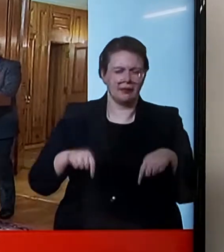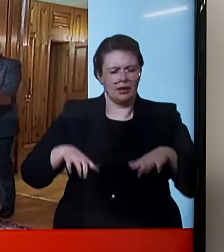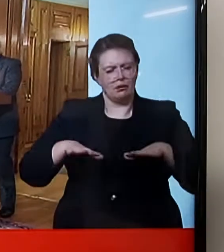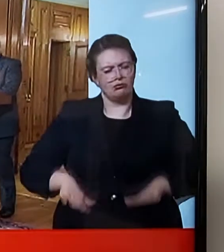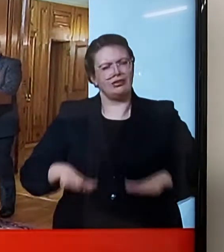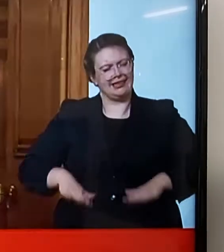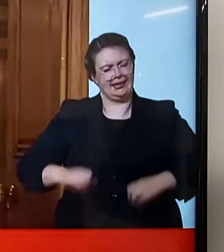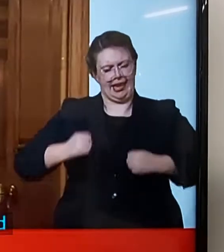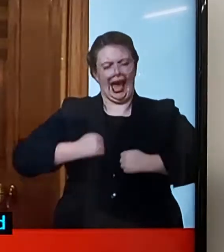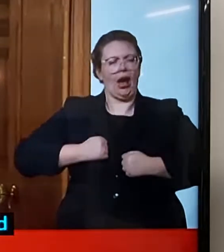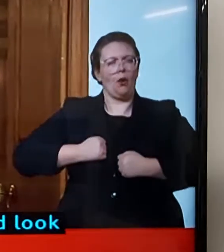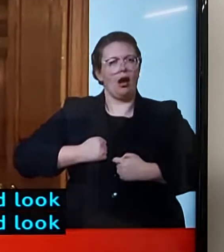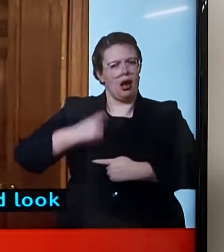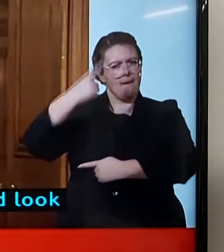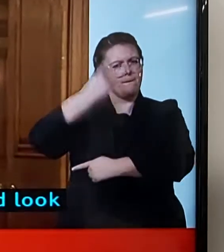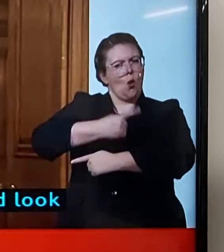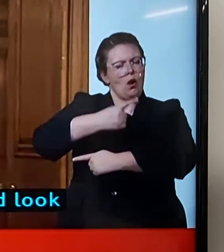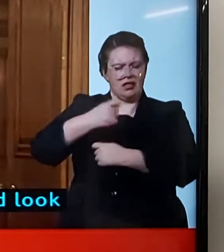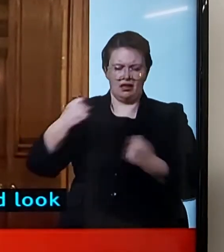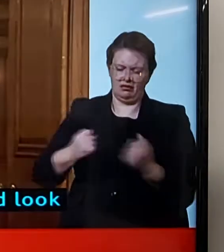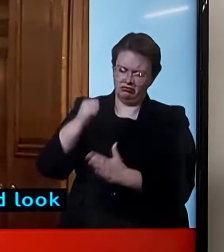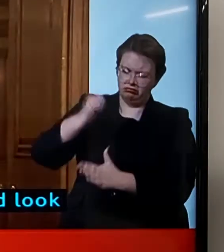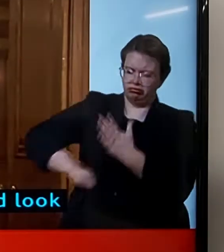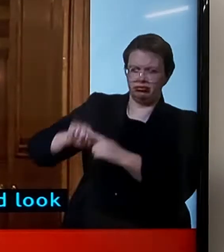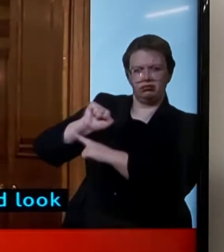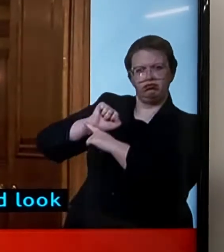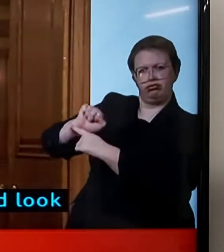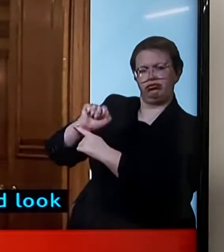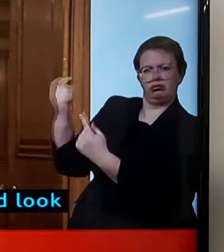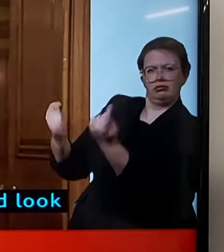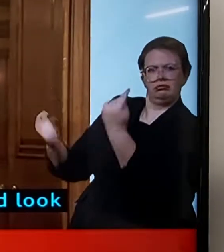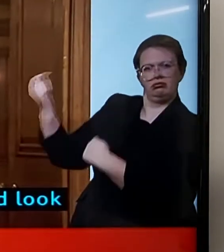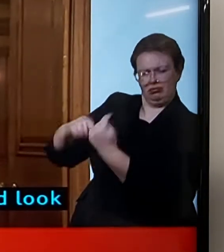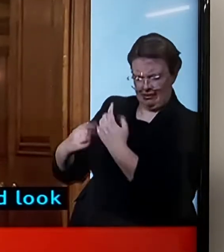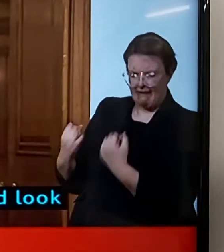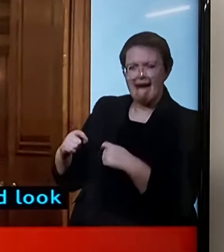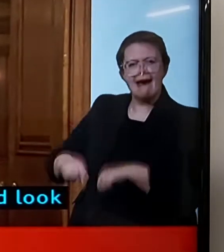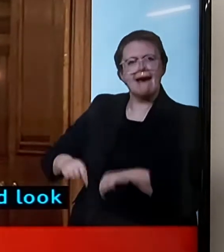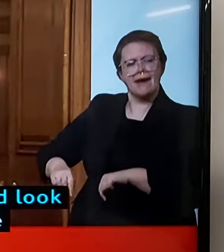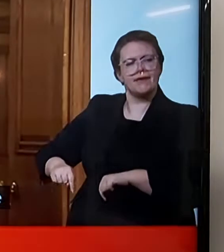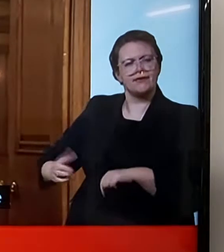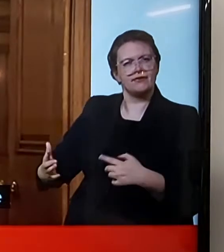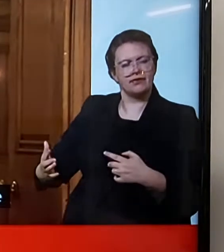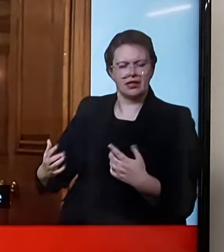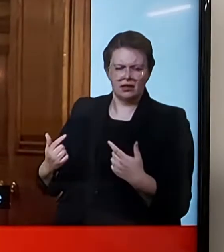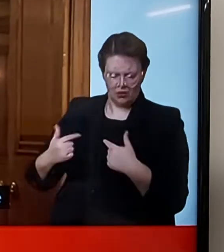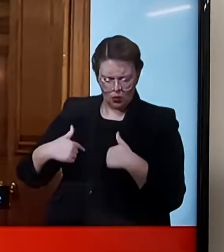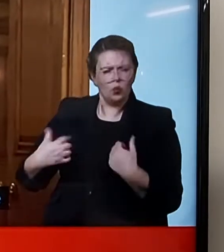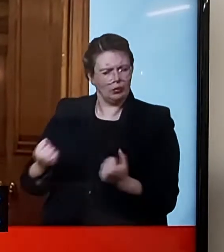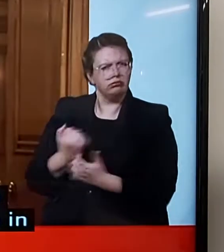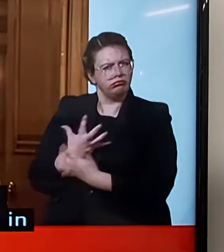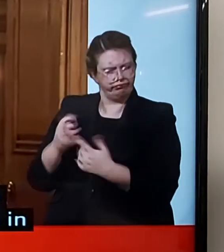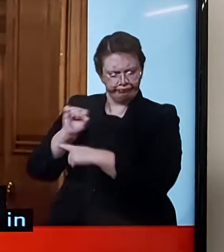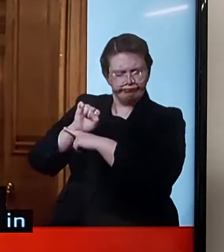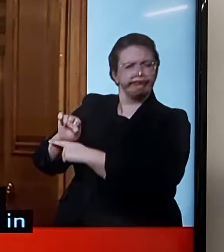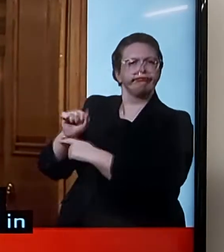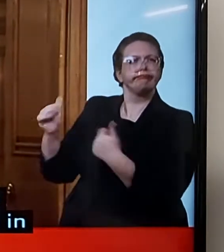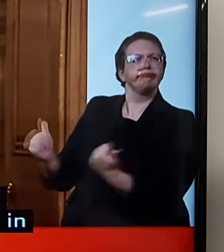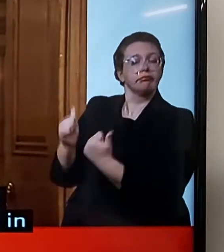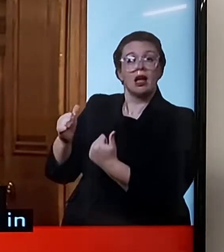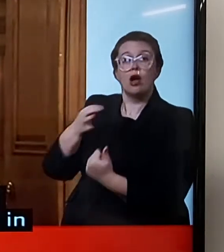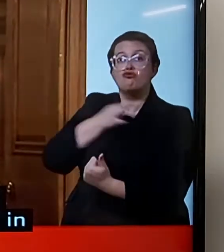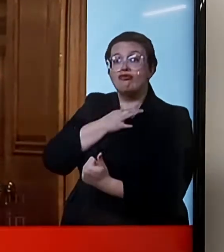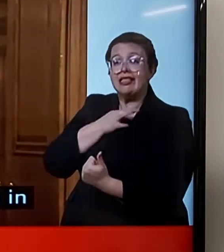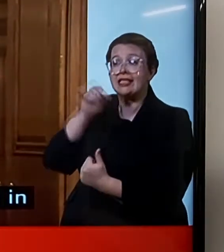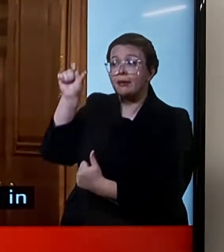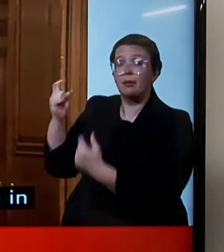anywhere in the world, so we're restricting as much as we can any risk of